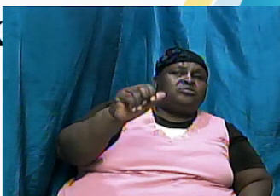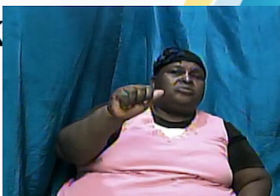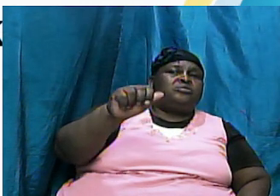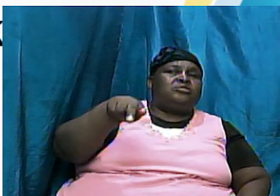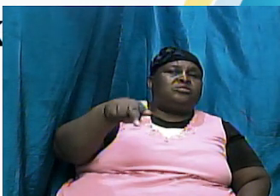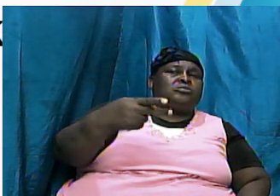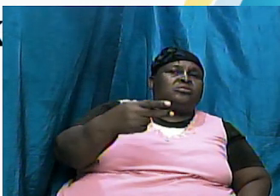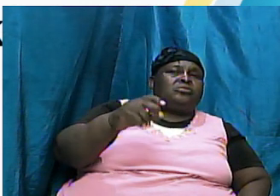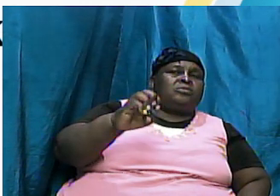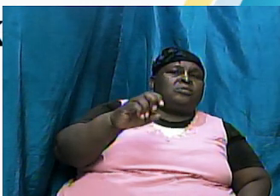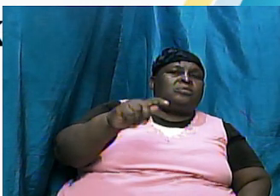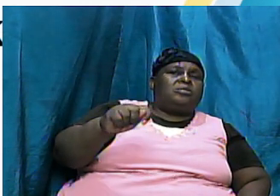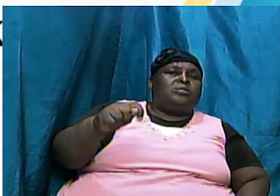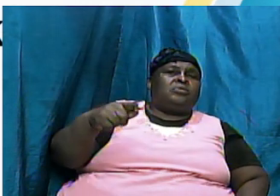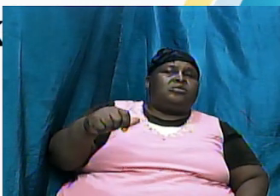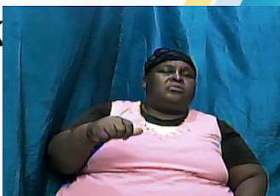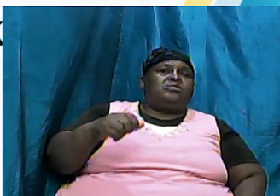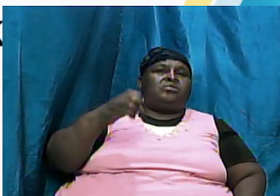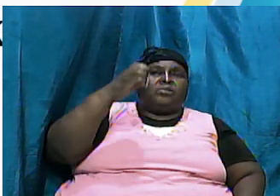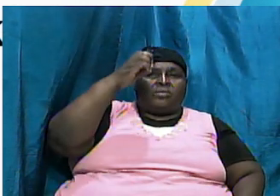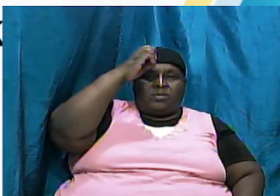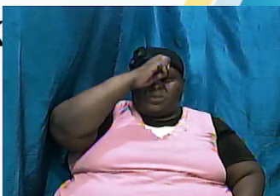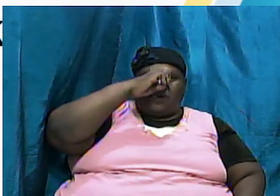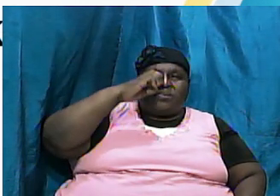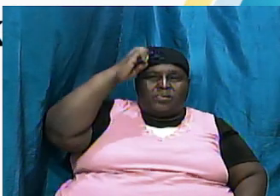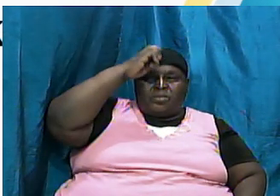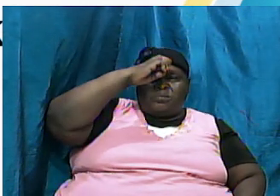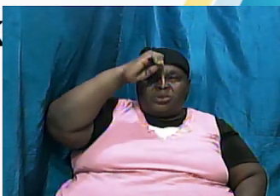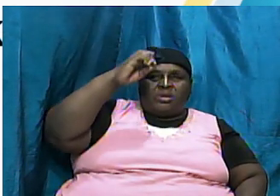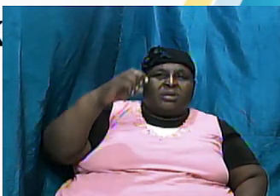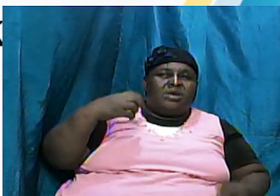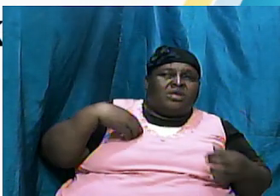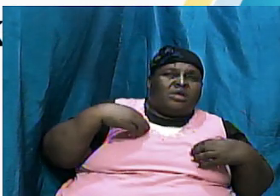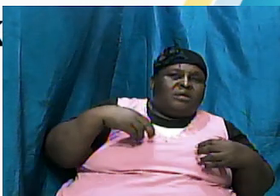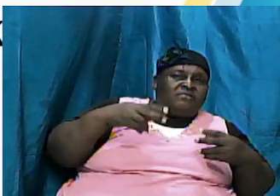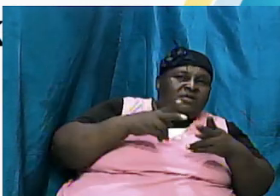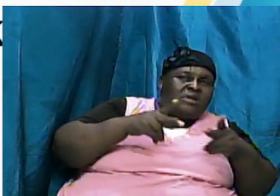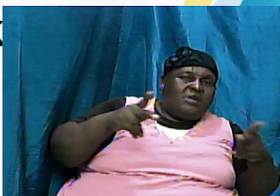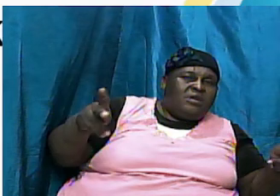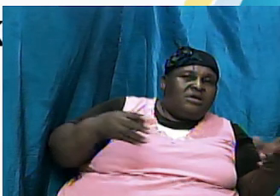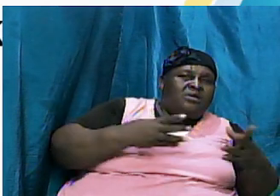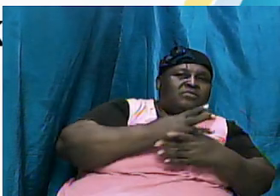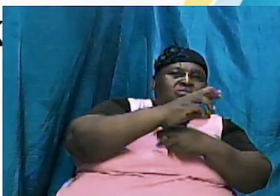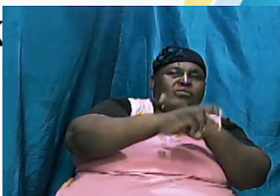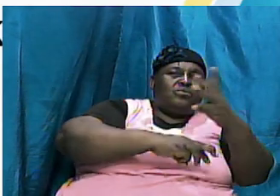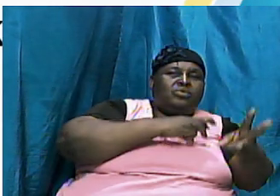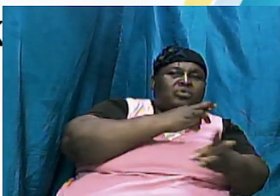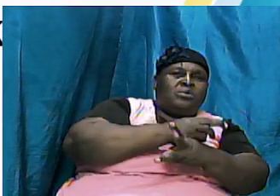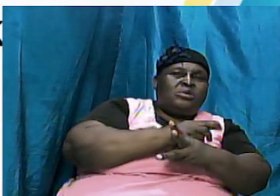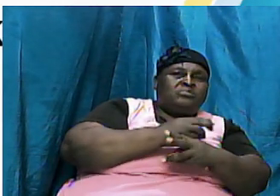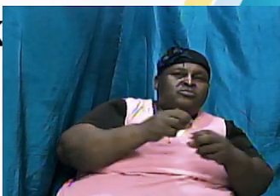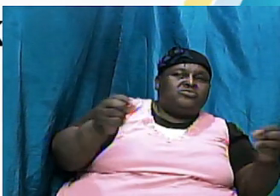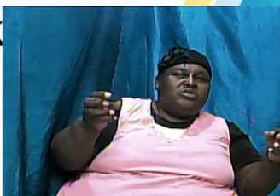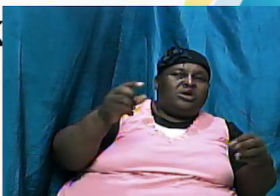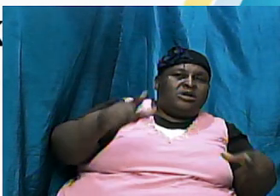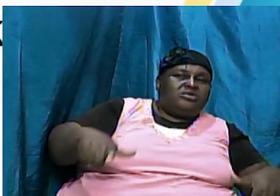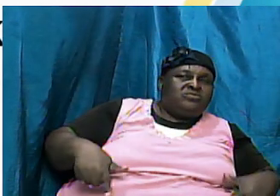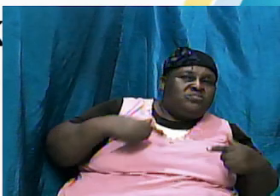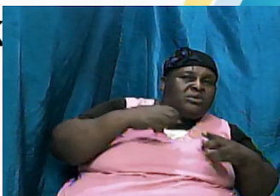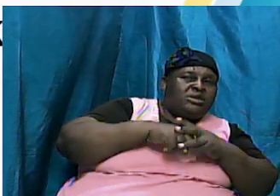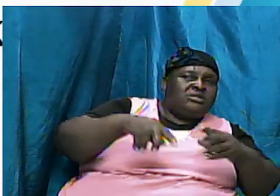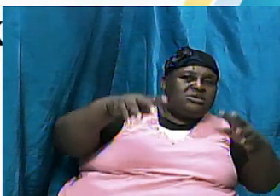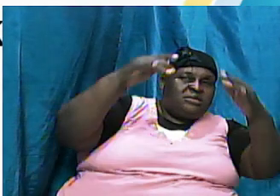exploration and you know they dealt in the tents of Shem through the Romans the Greek and the English